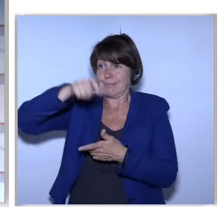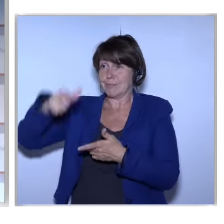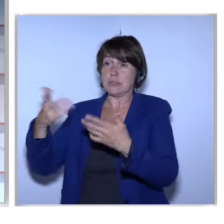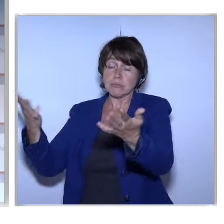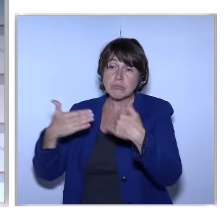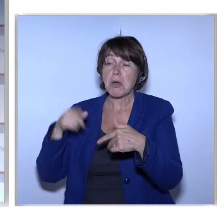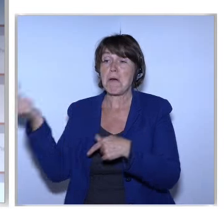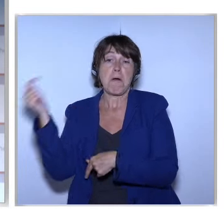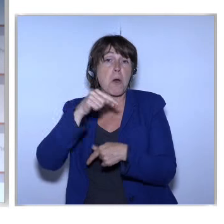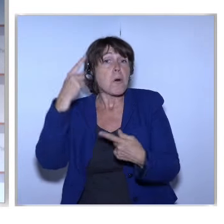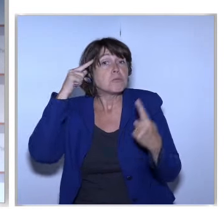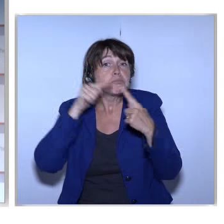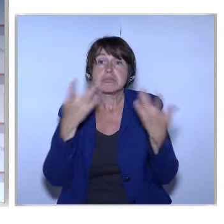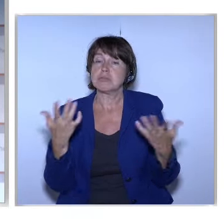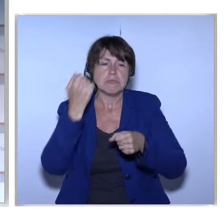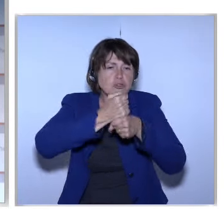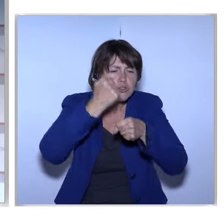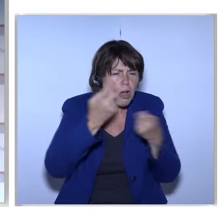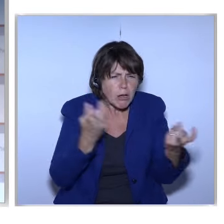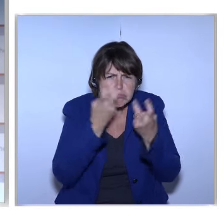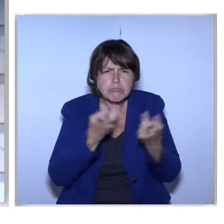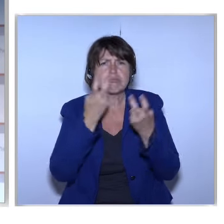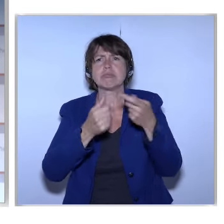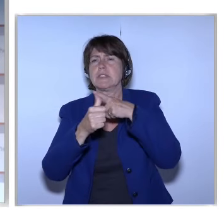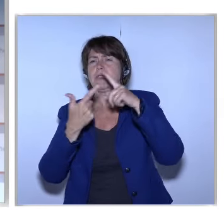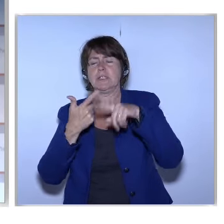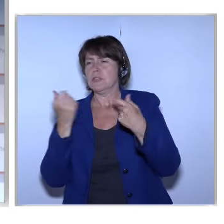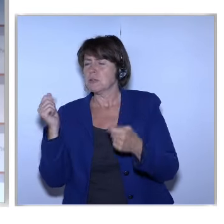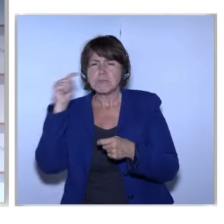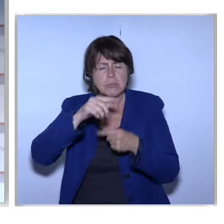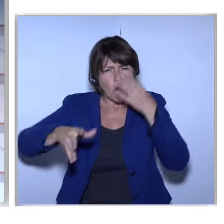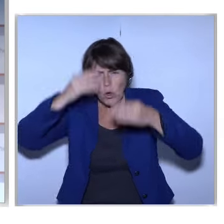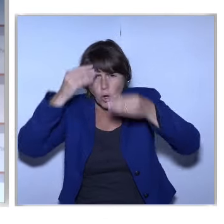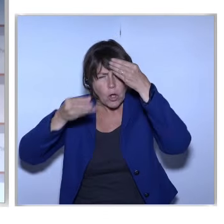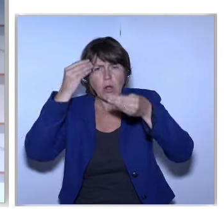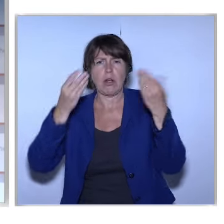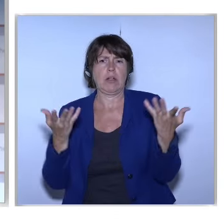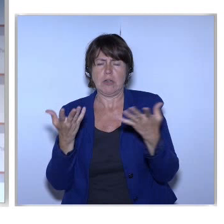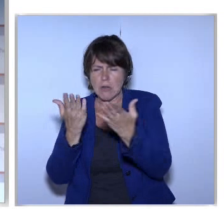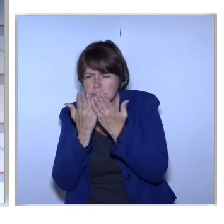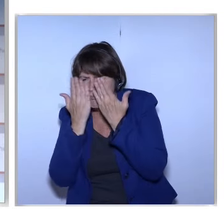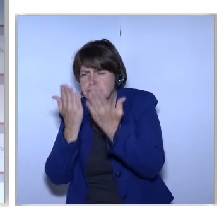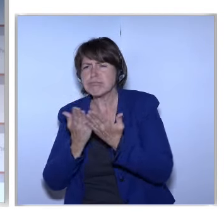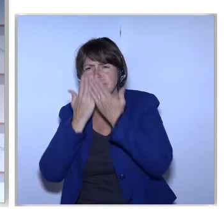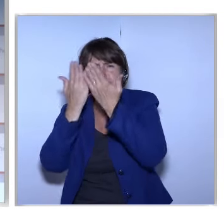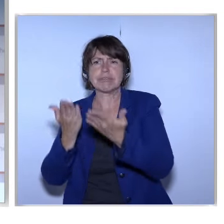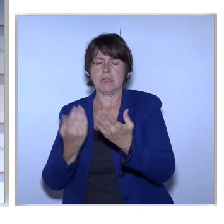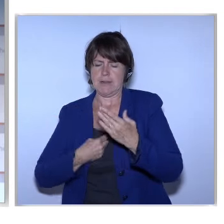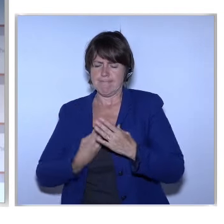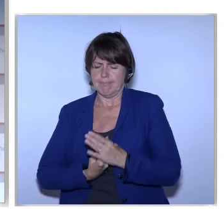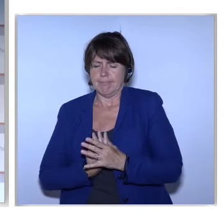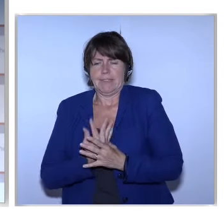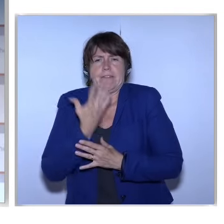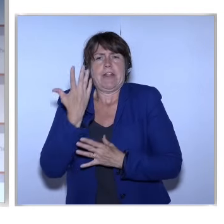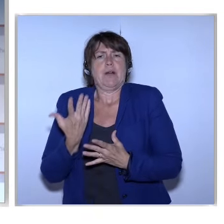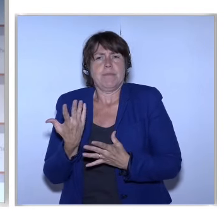Seek Jobs They Go There To Make Their Startups They Go There For Learning It's A Place For Development It's A